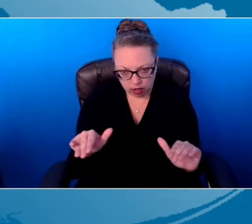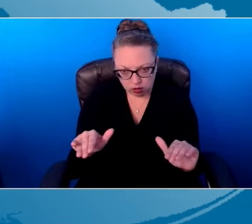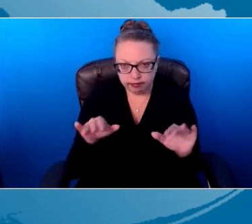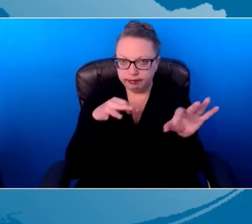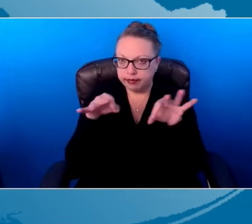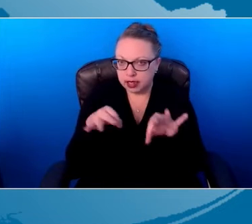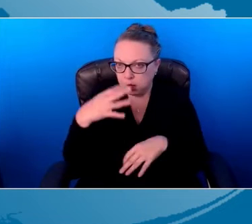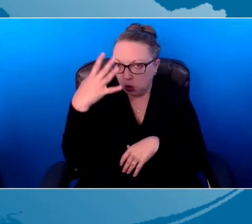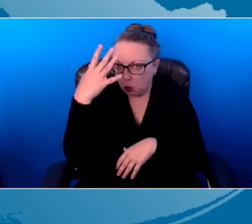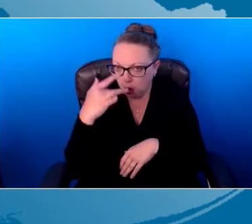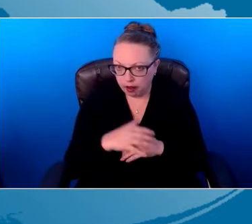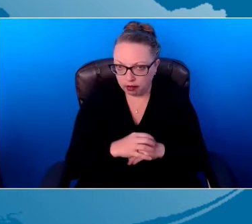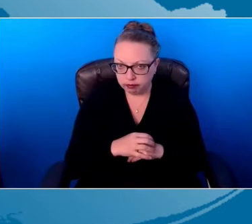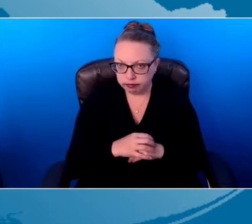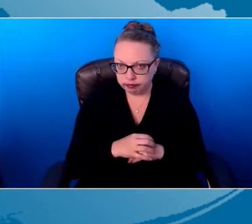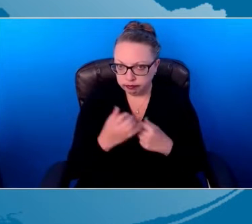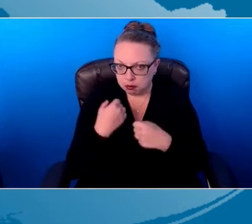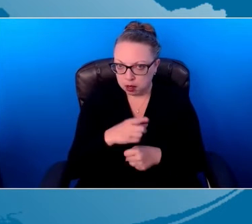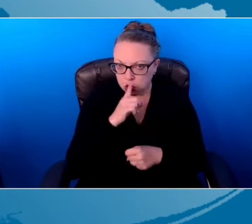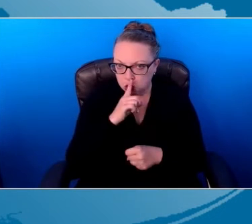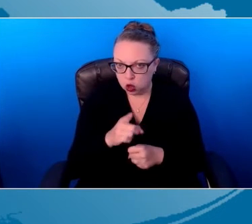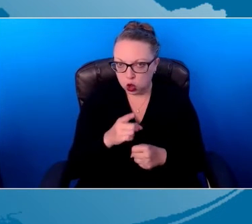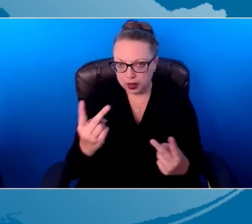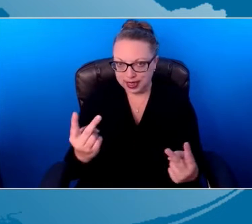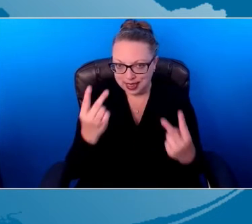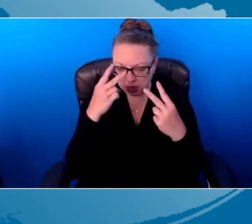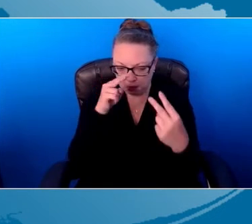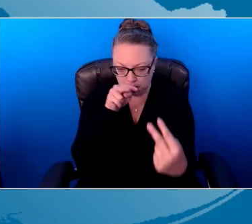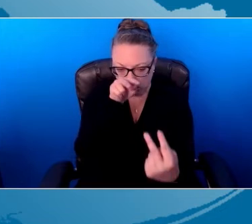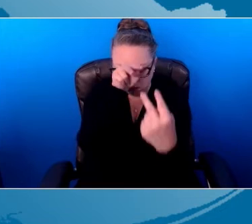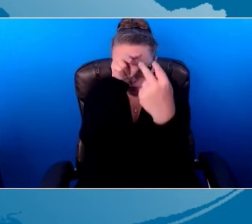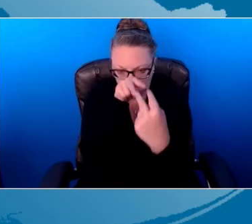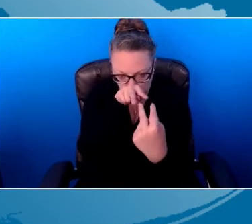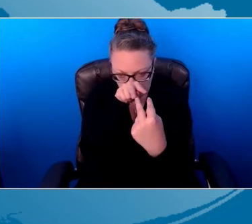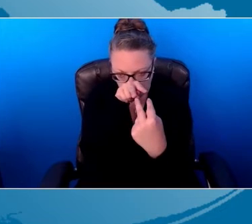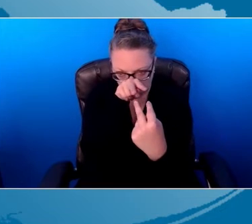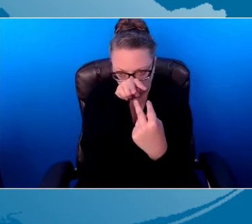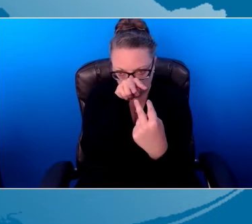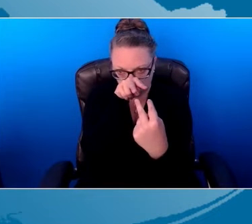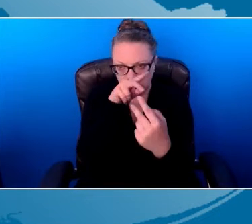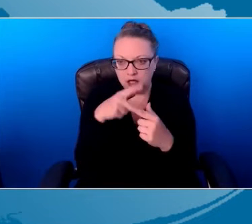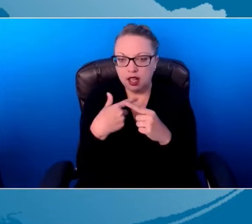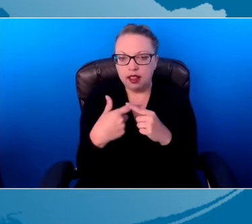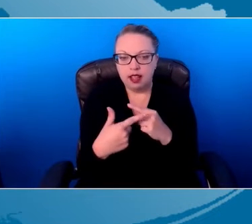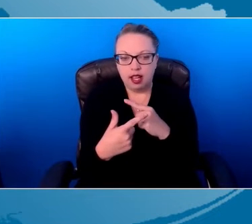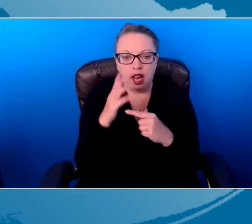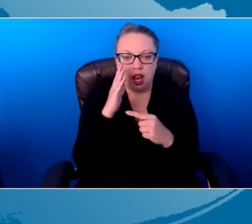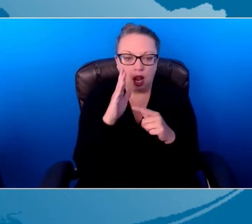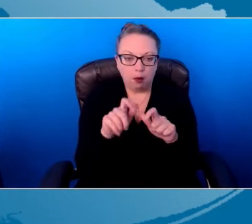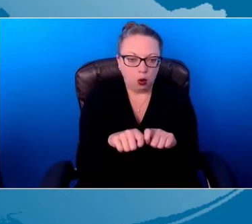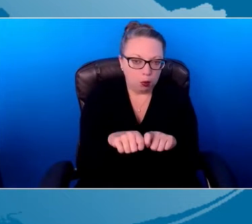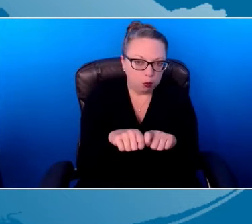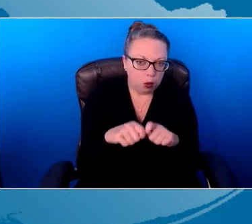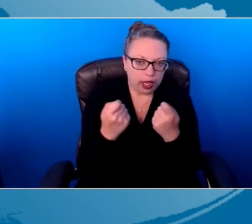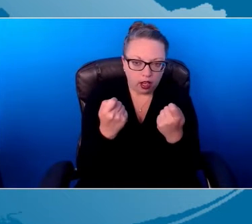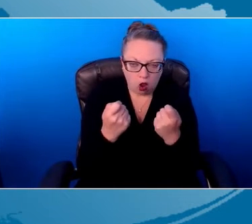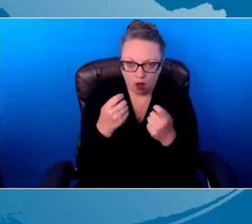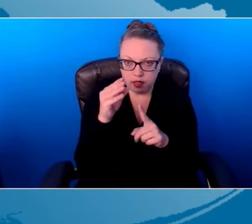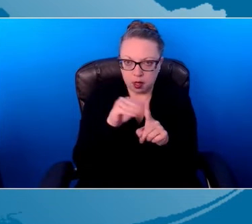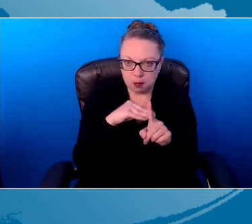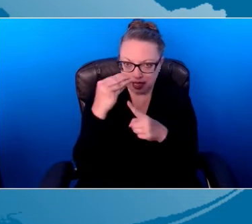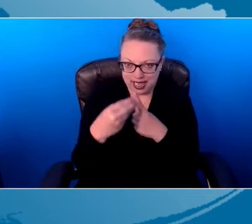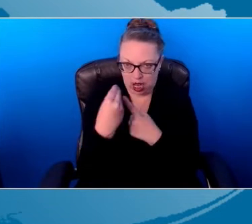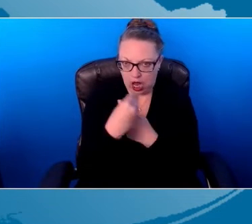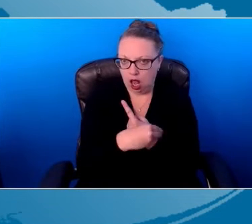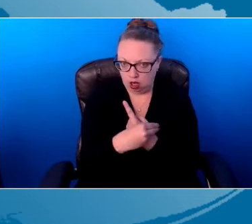I'm going to make sure he can see me eyeball to eyeball. And I'm going to break a piece of the banana that he's having